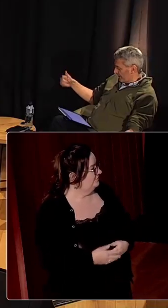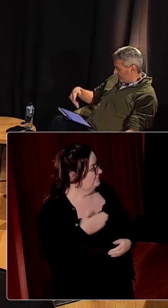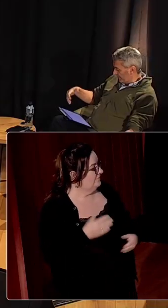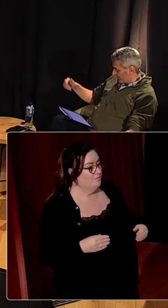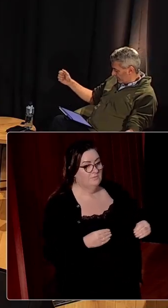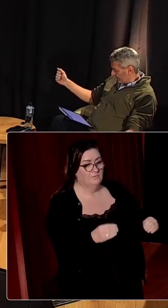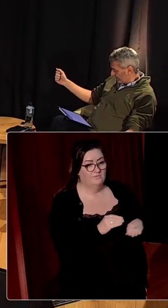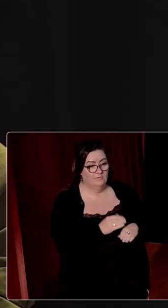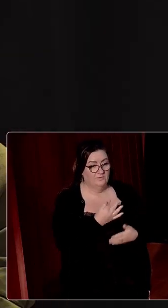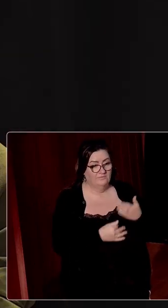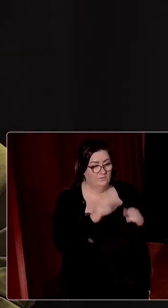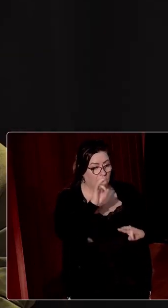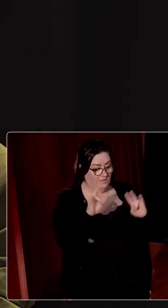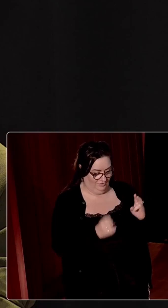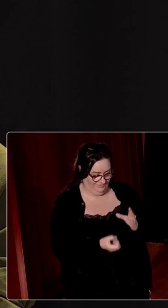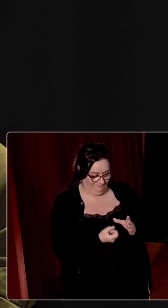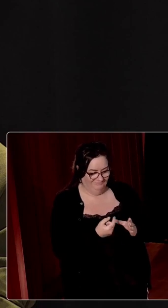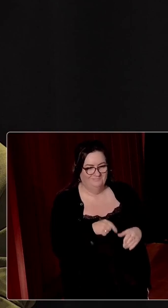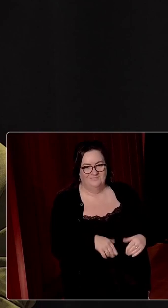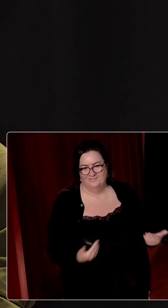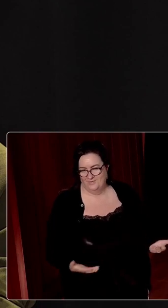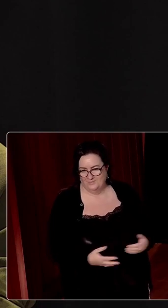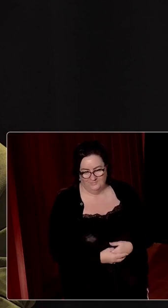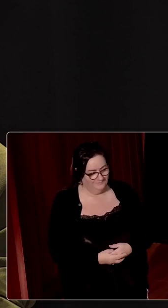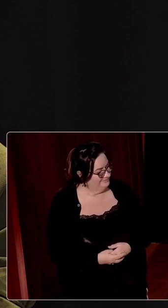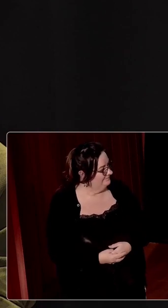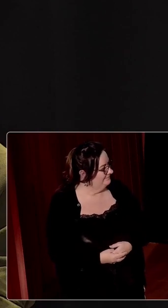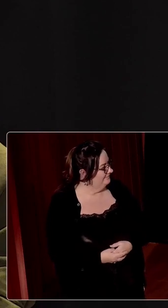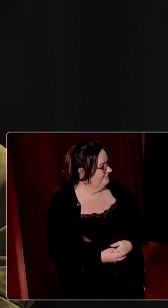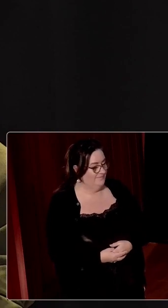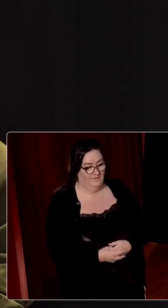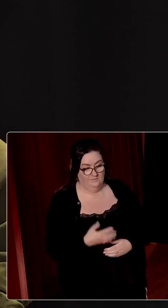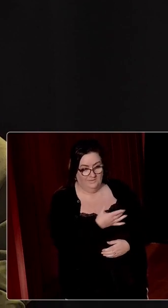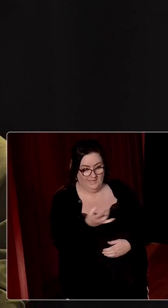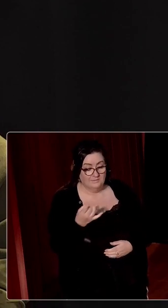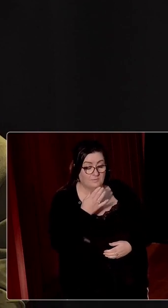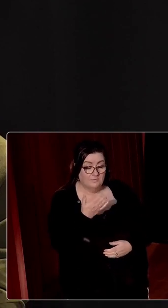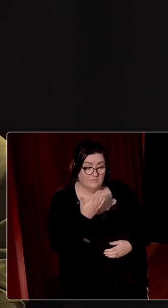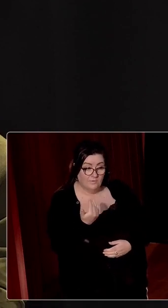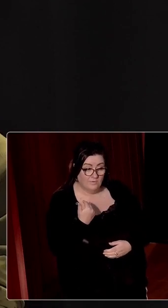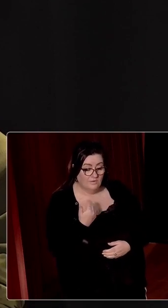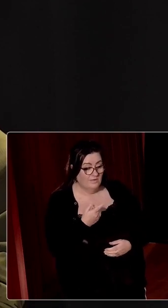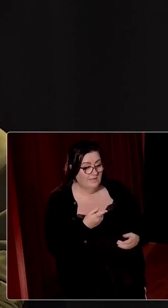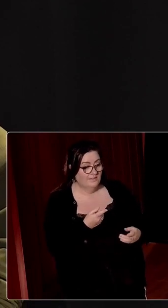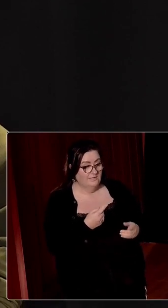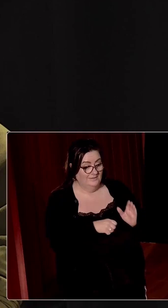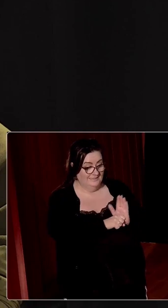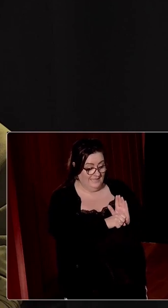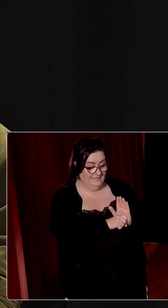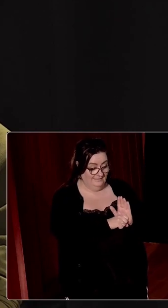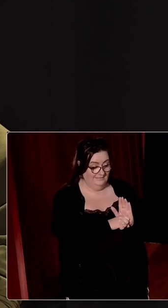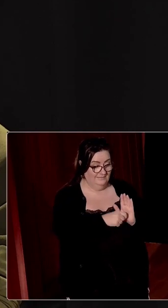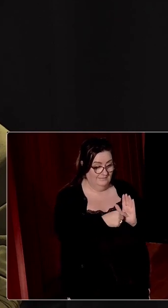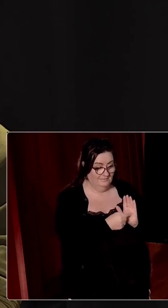move on, Marianne, we have a couple of questions coming in that I want to put to the panel. But before we do, while the state has been built